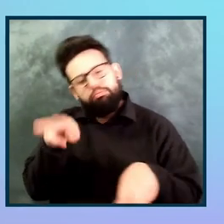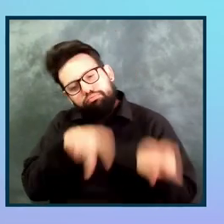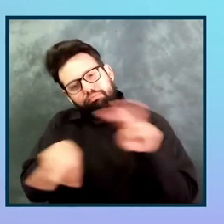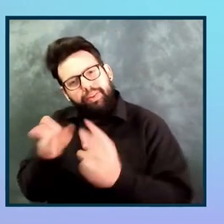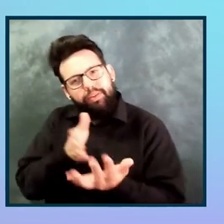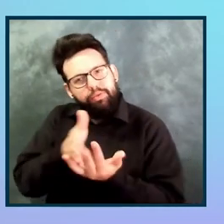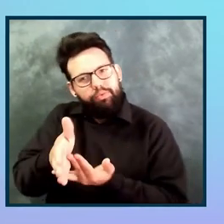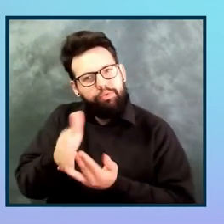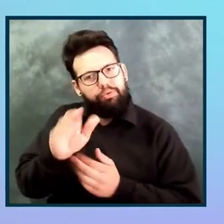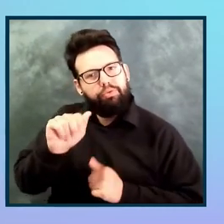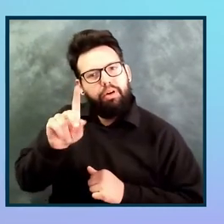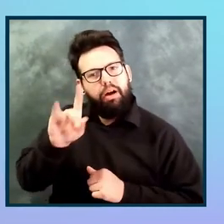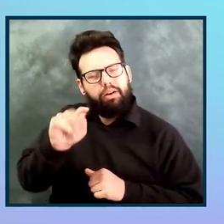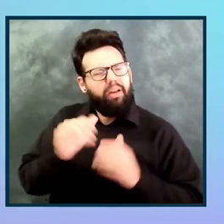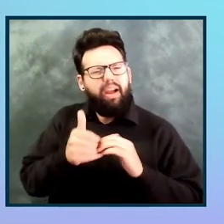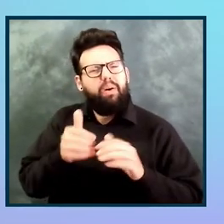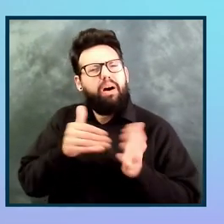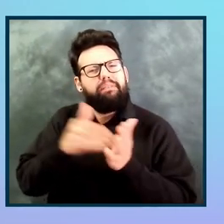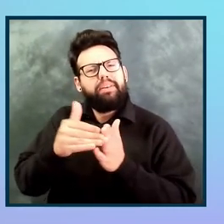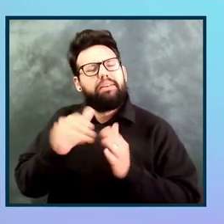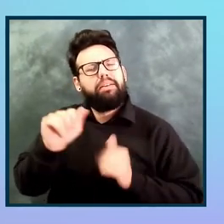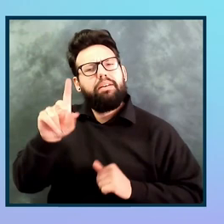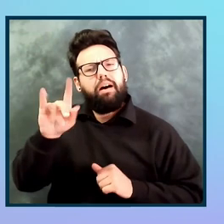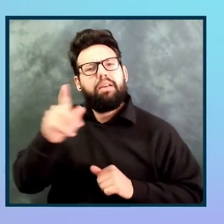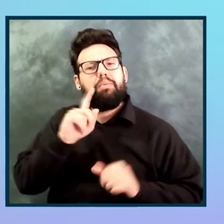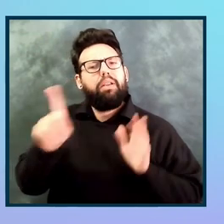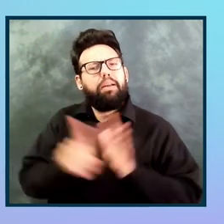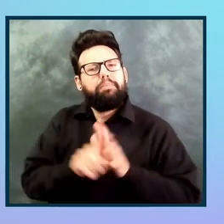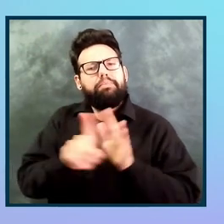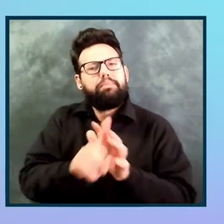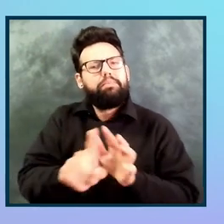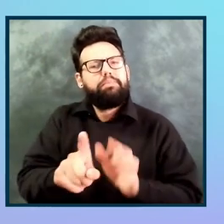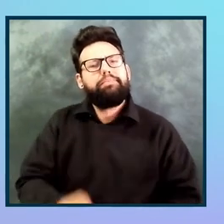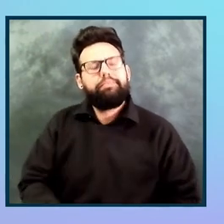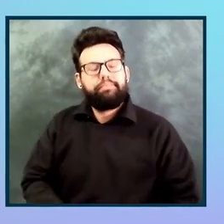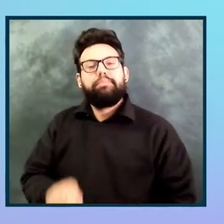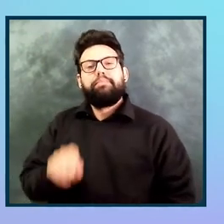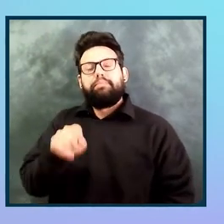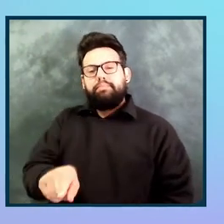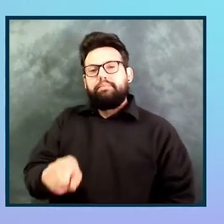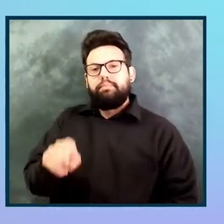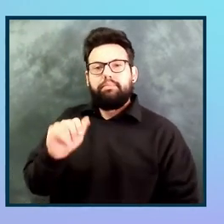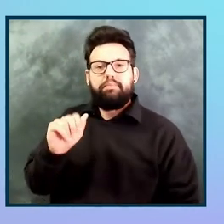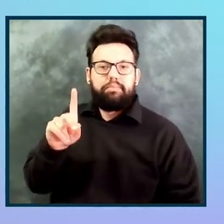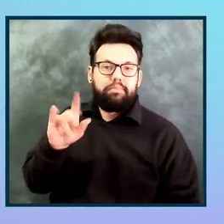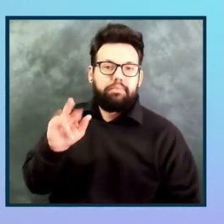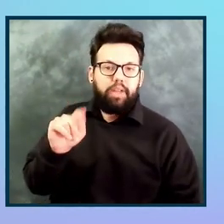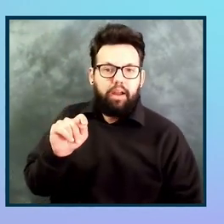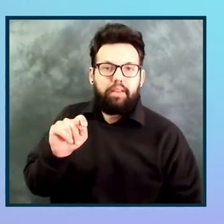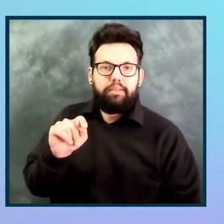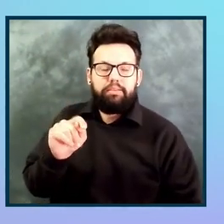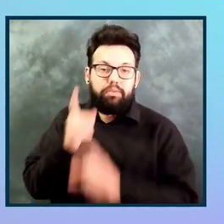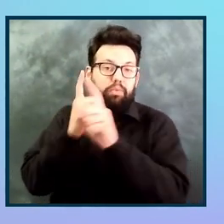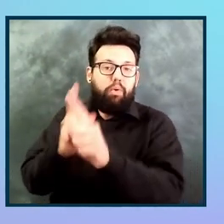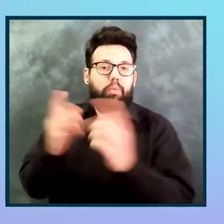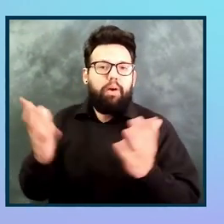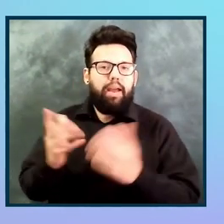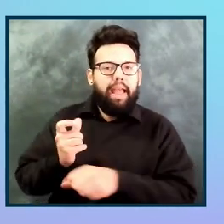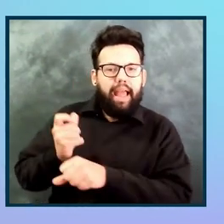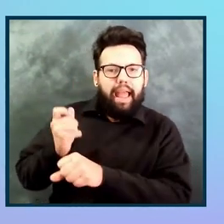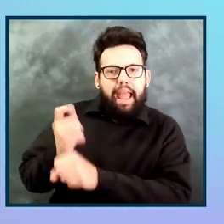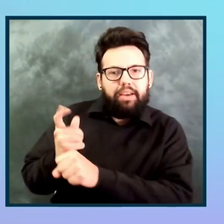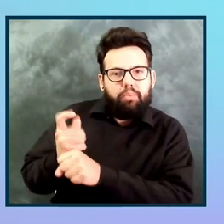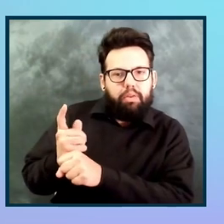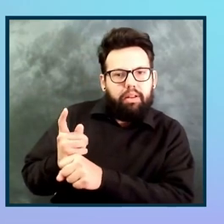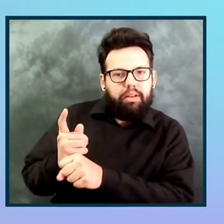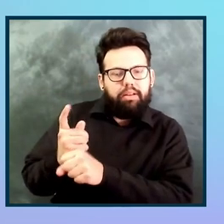So, these formal, yeah, these formal audits, our goal is to have an annual audit so that we can have that